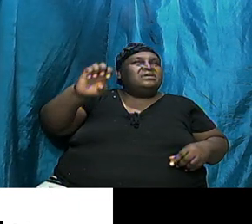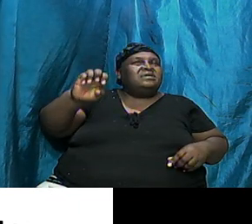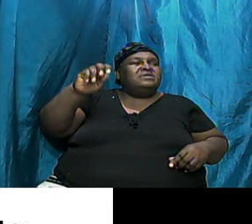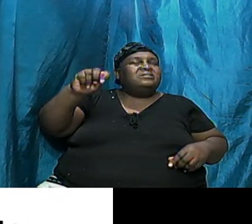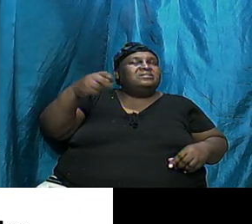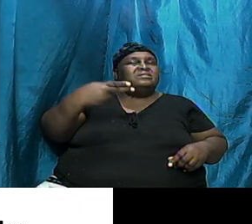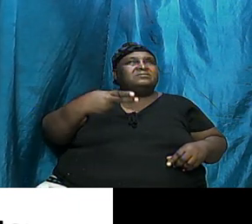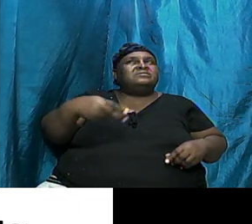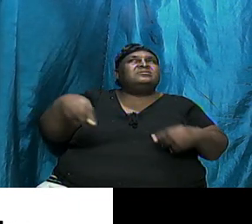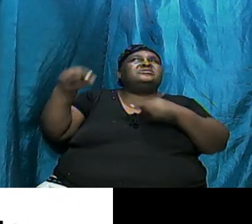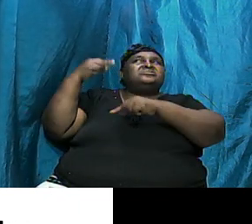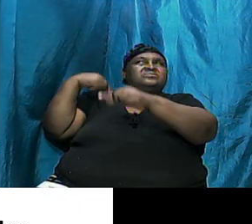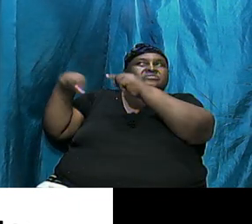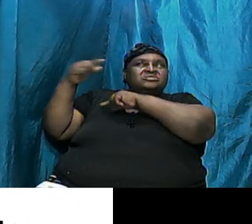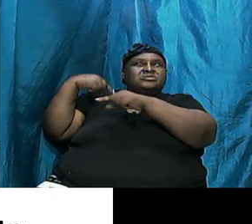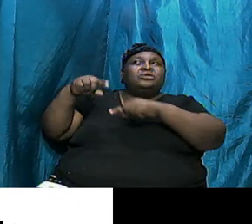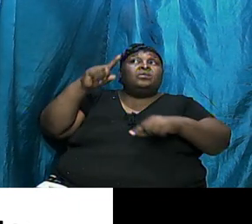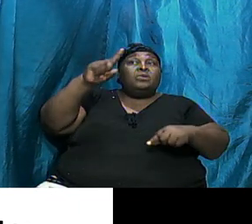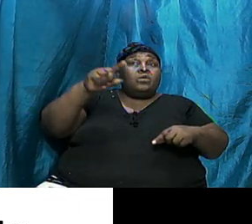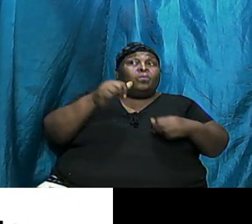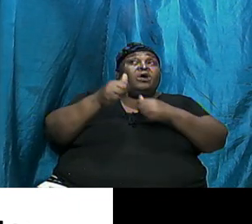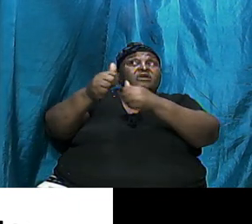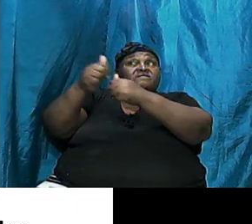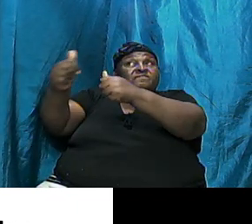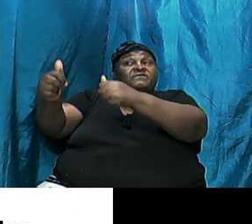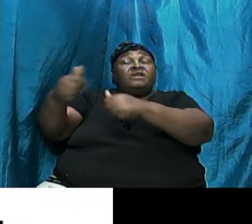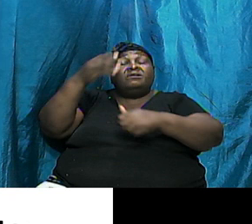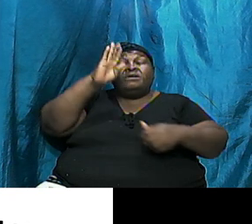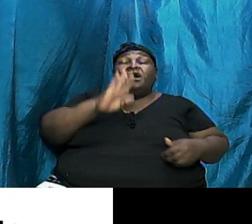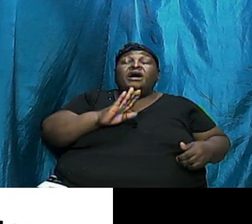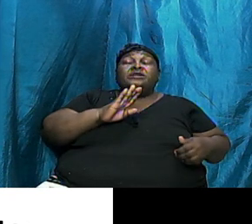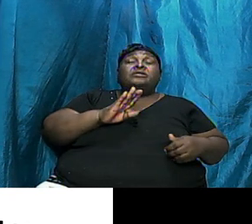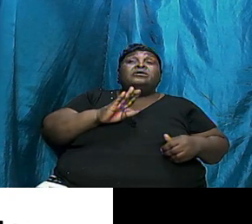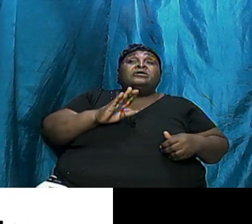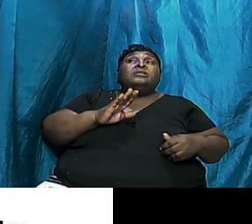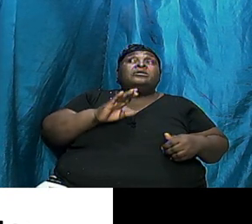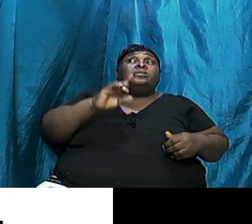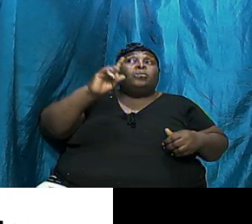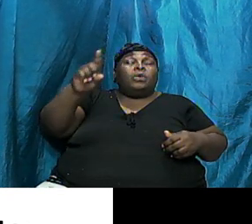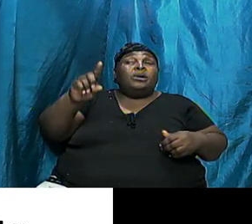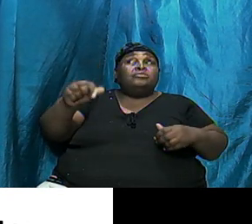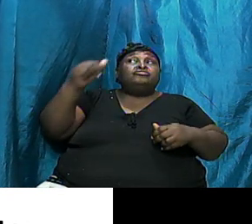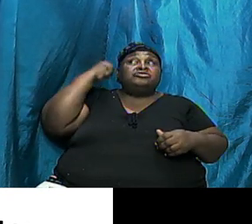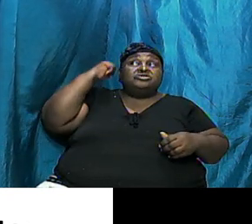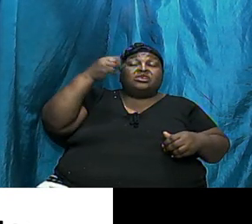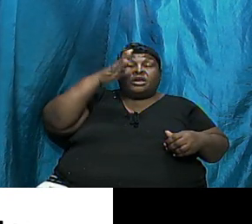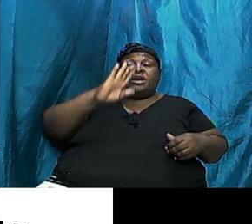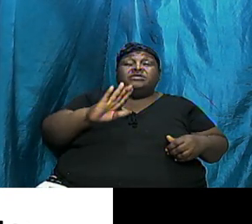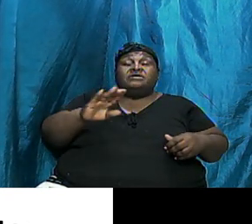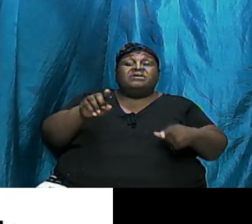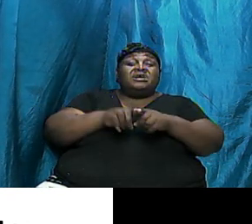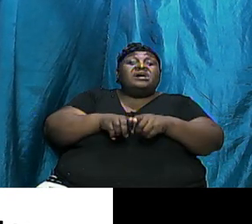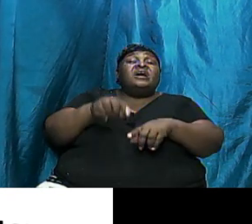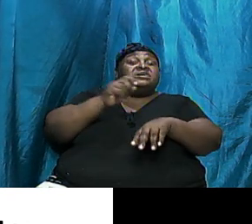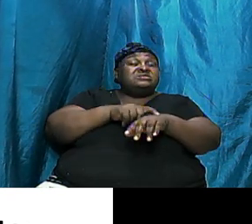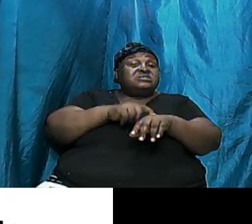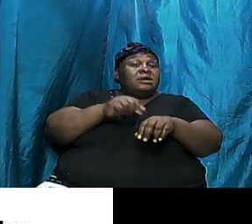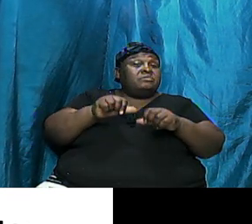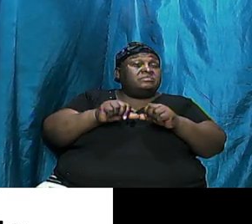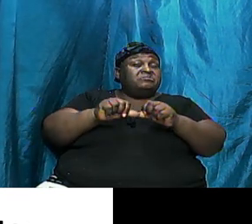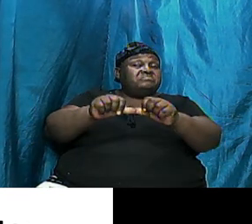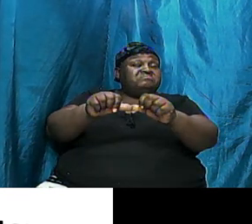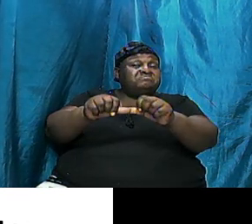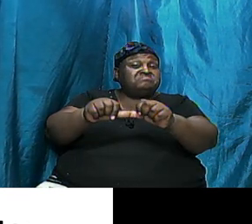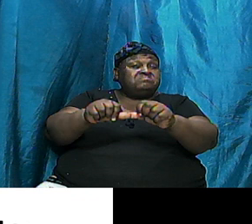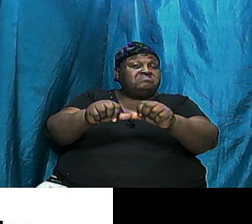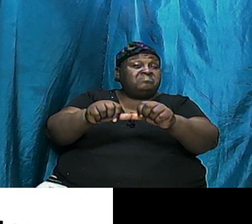opposed God. But as time went on, and we are going to see it, as time went on, those that were the descendants of Seth